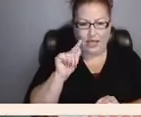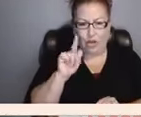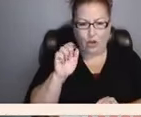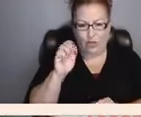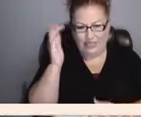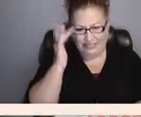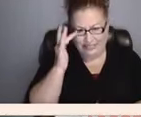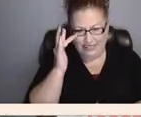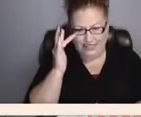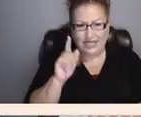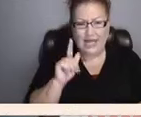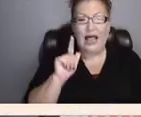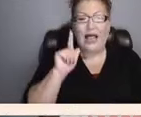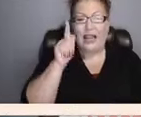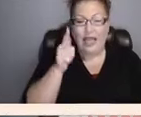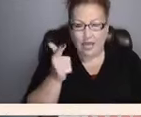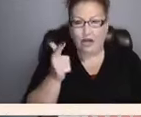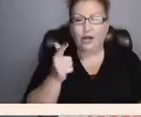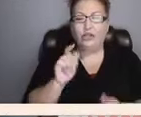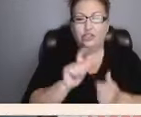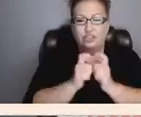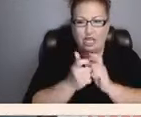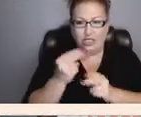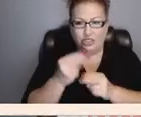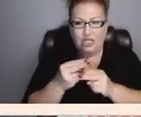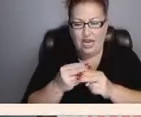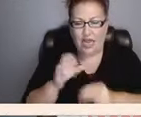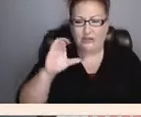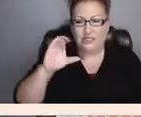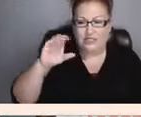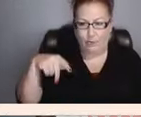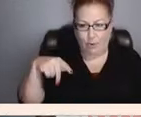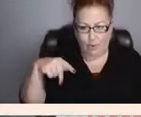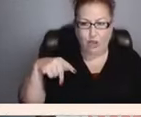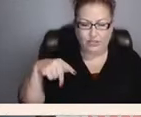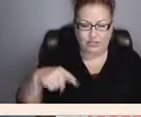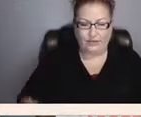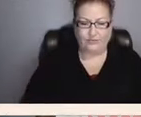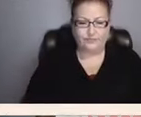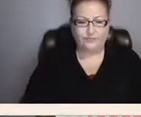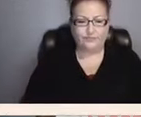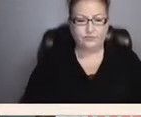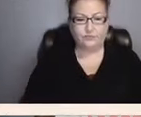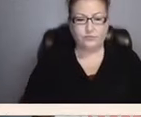renamed Cerebral Palsy. In